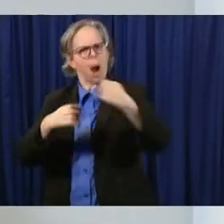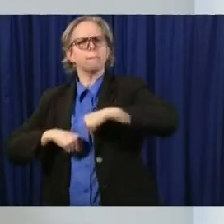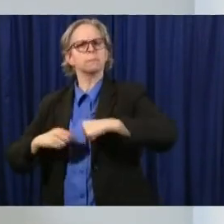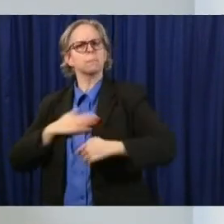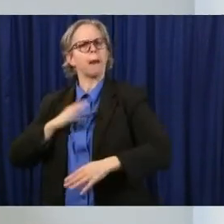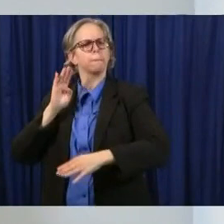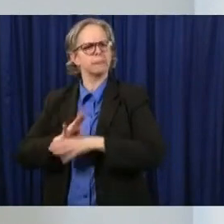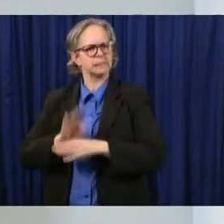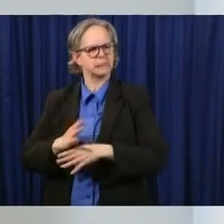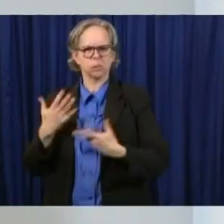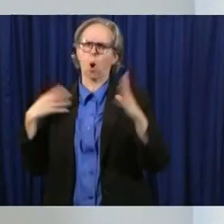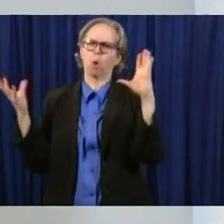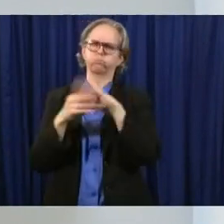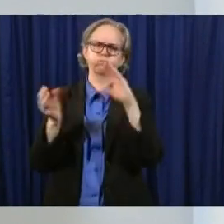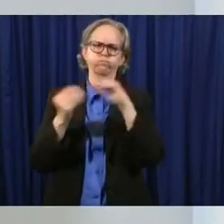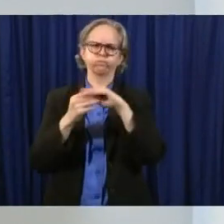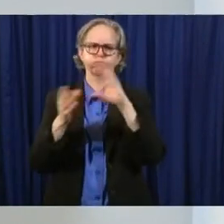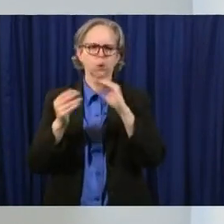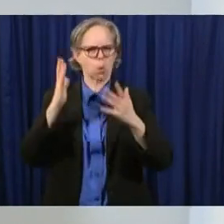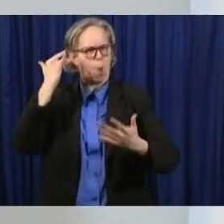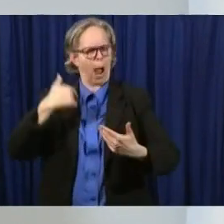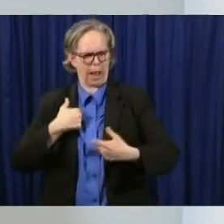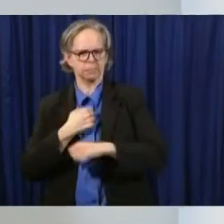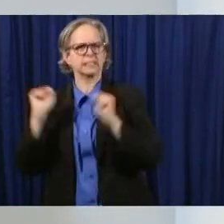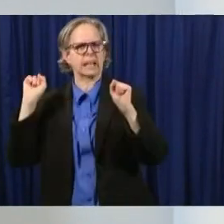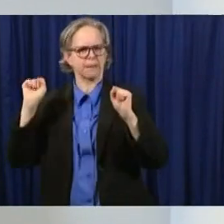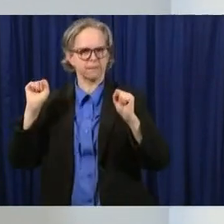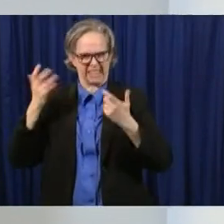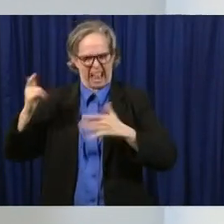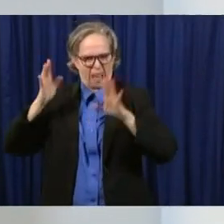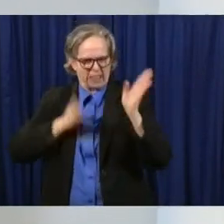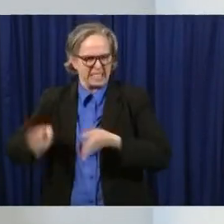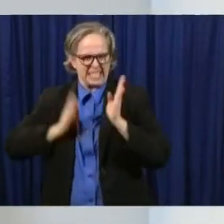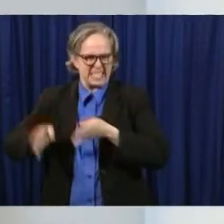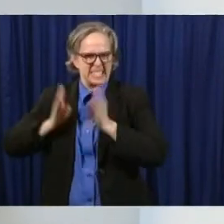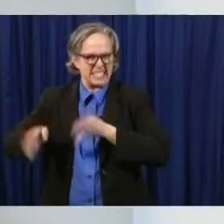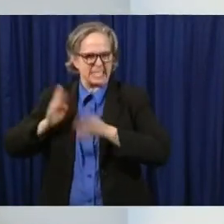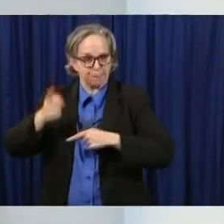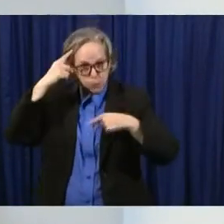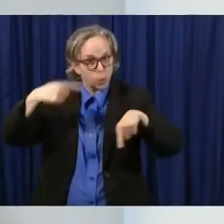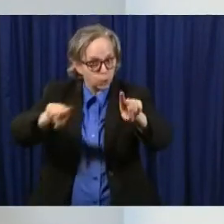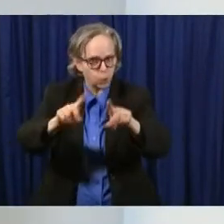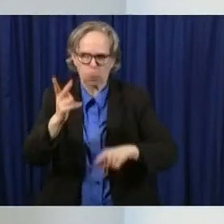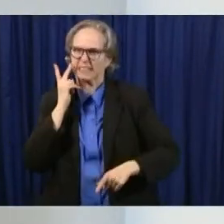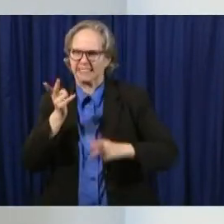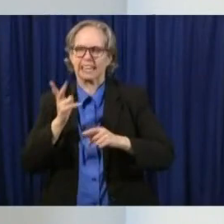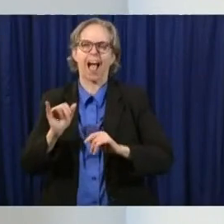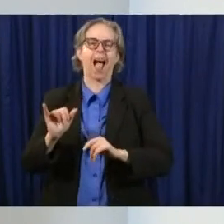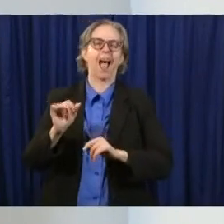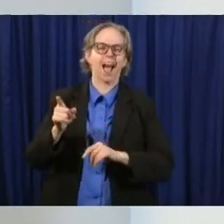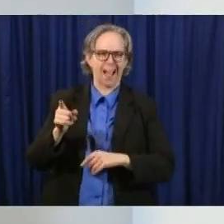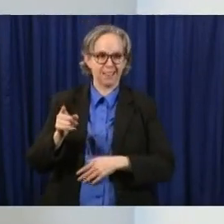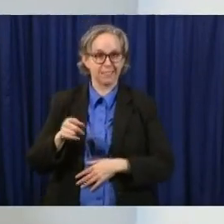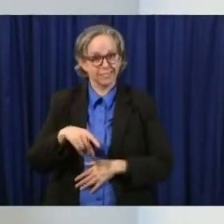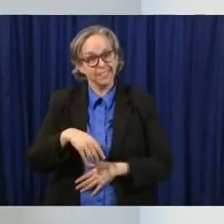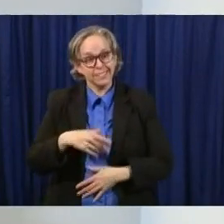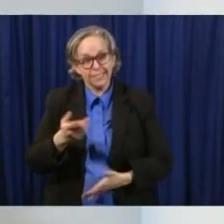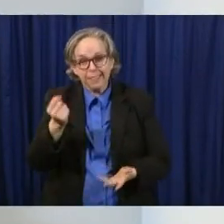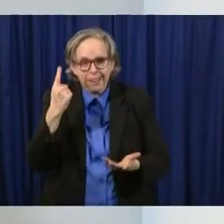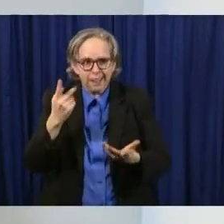about all the things that they do to make their business safe for their customers and i'm sure that that will create both marketing and